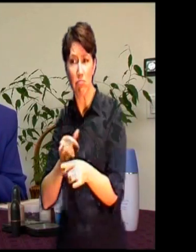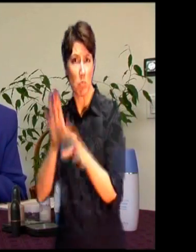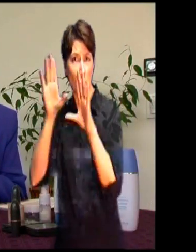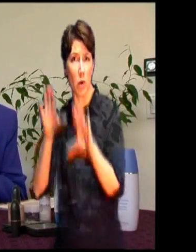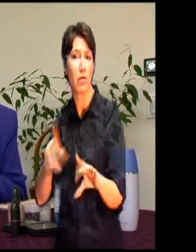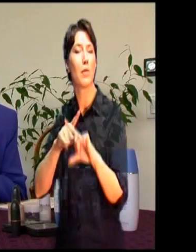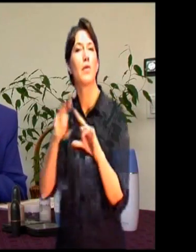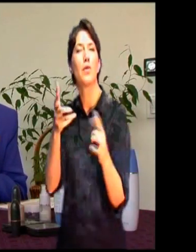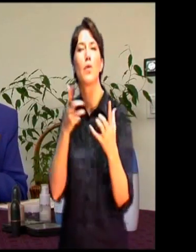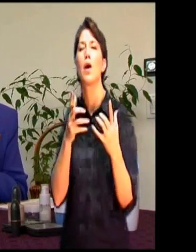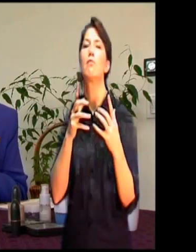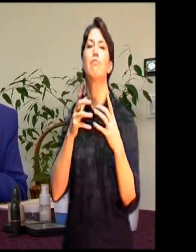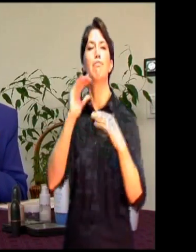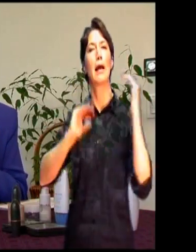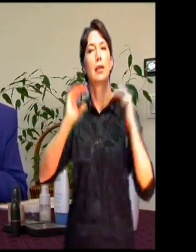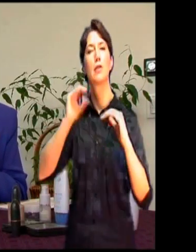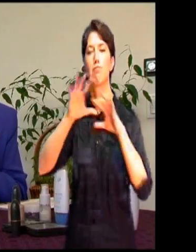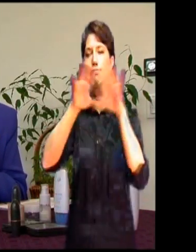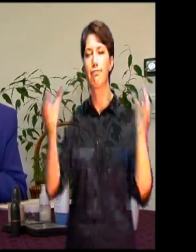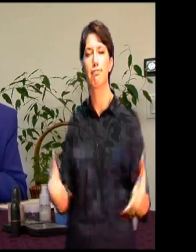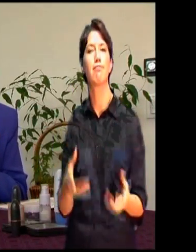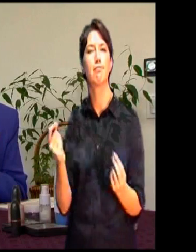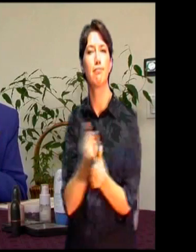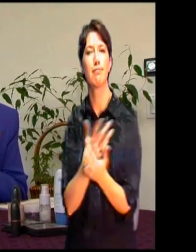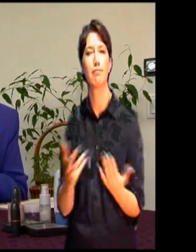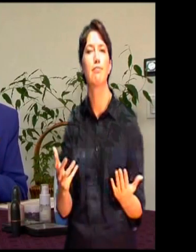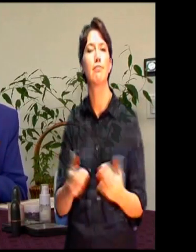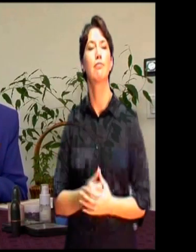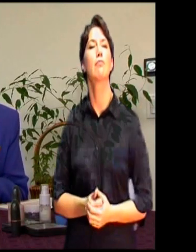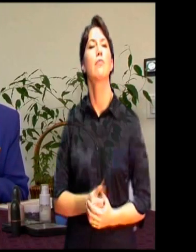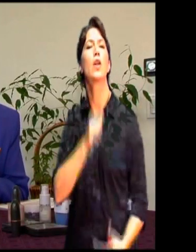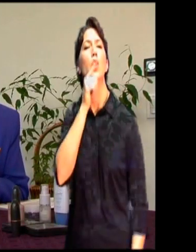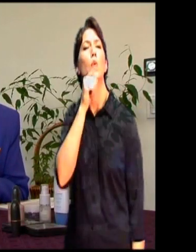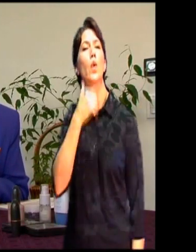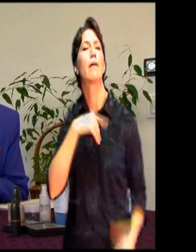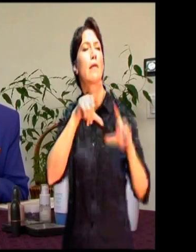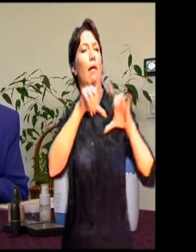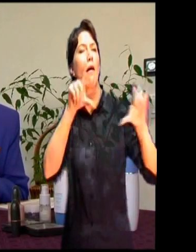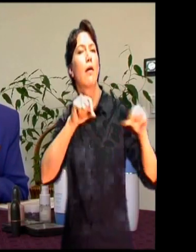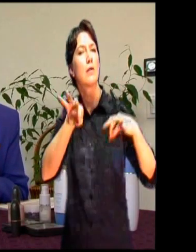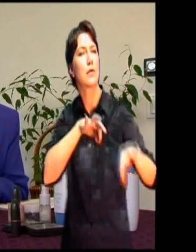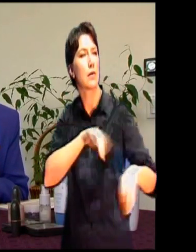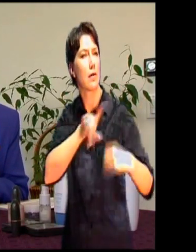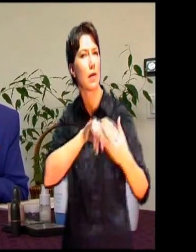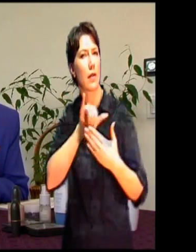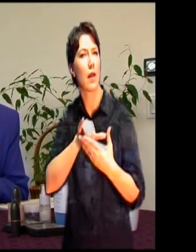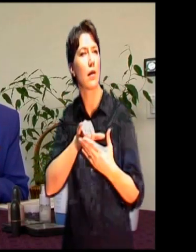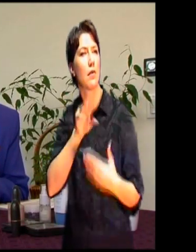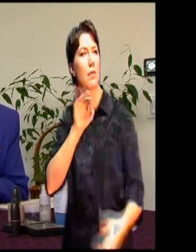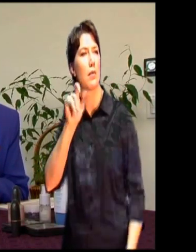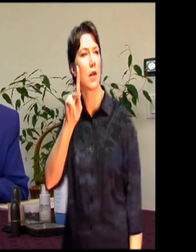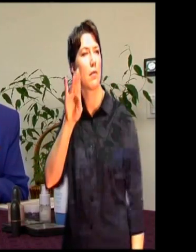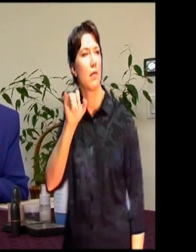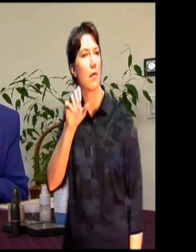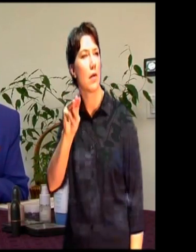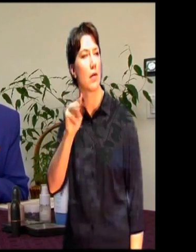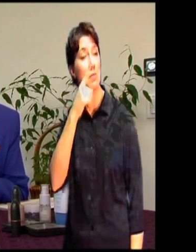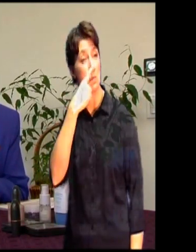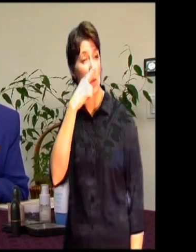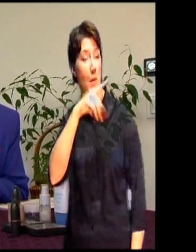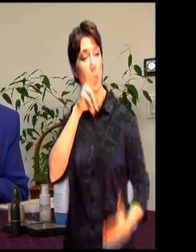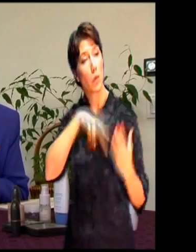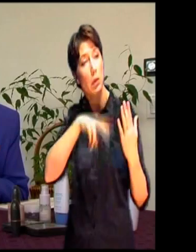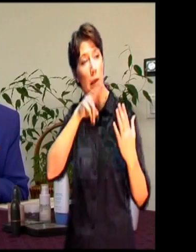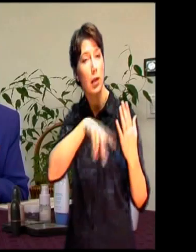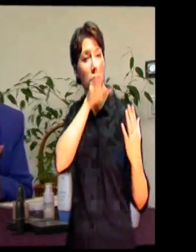program. So, look at this product. Who's got the card on the Royal Jelly Milk Balm? Would you read the benefit statement to us and why we should all